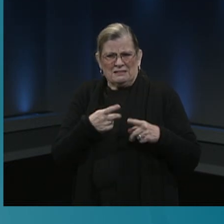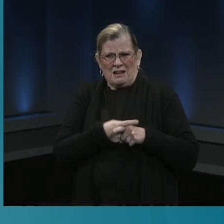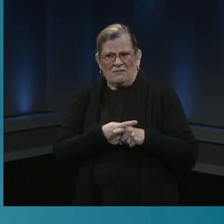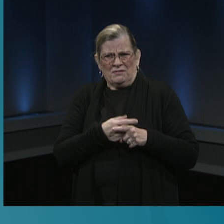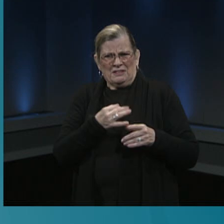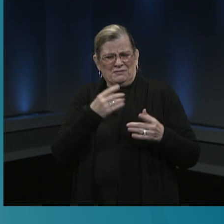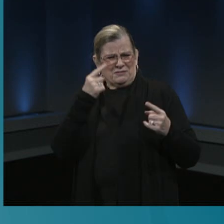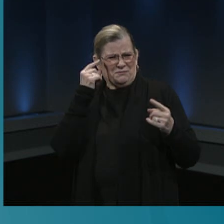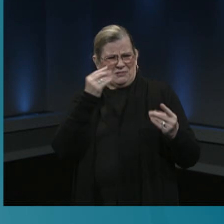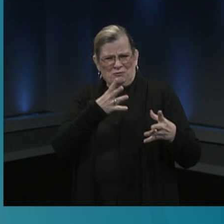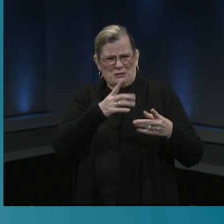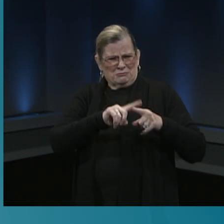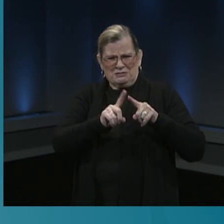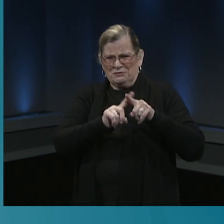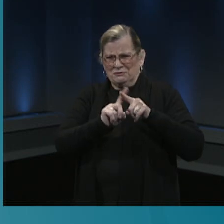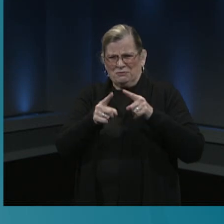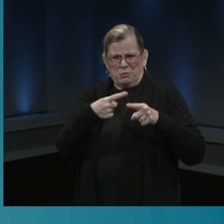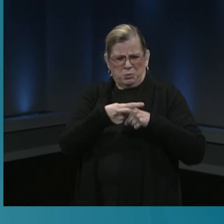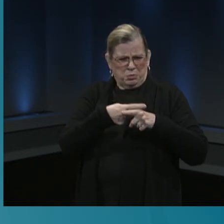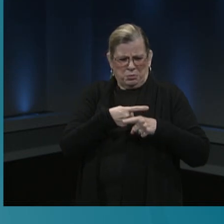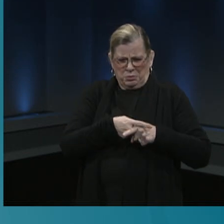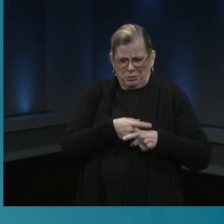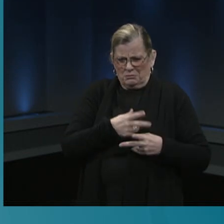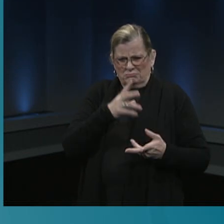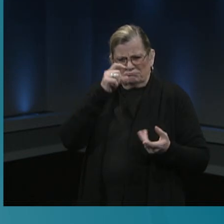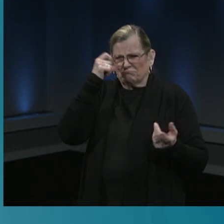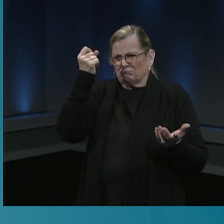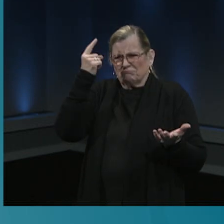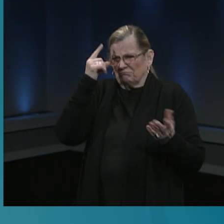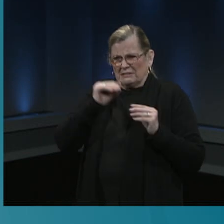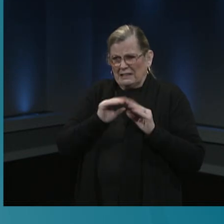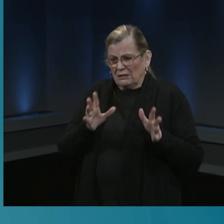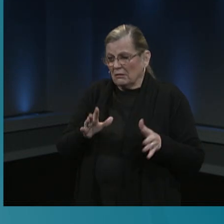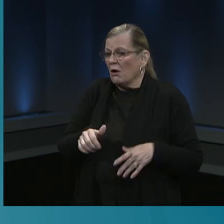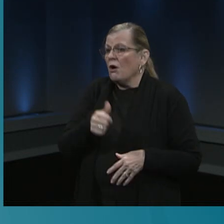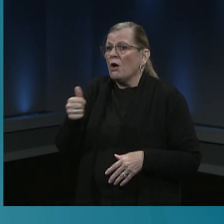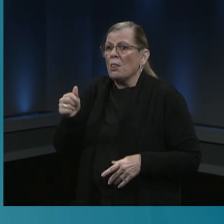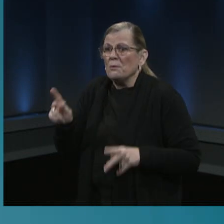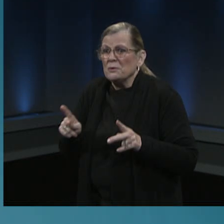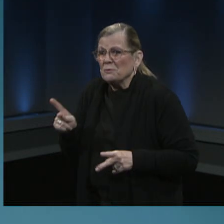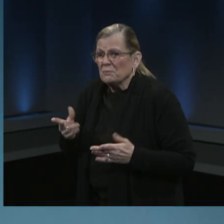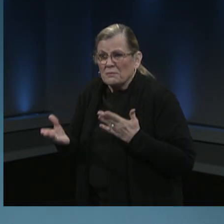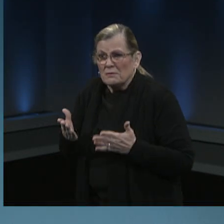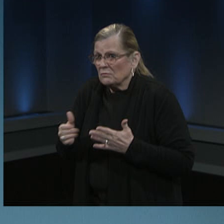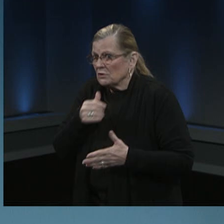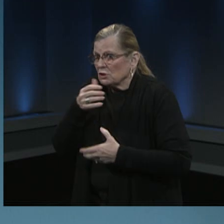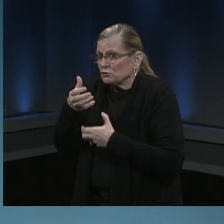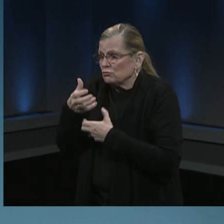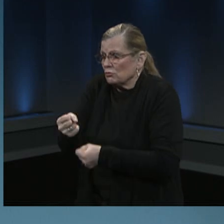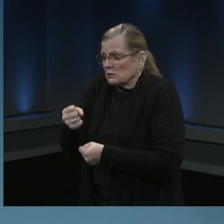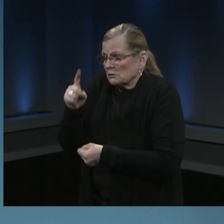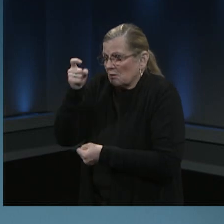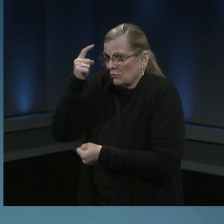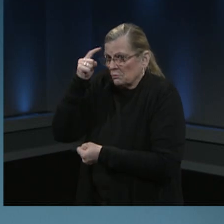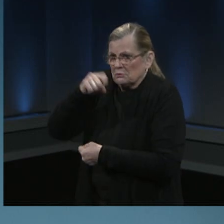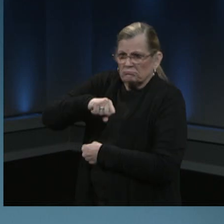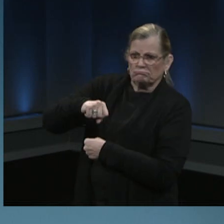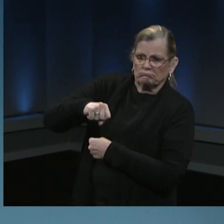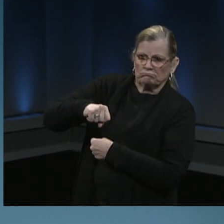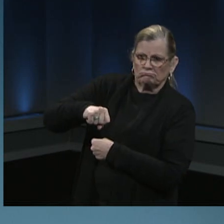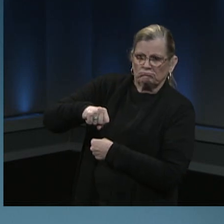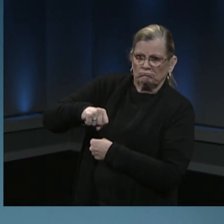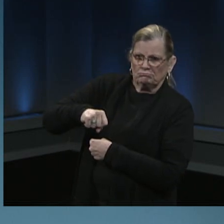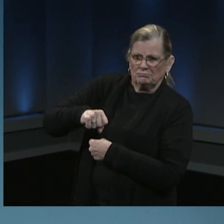the internet. But for others, it might be difficult because of a lack of trust in government, or because of historical